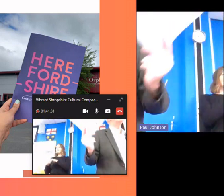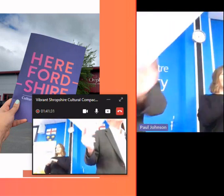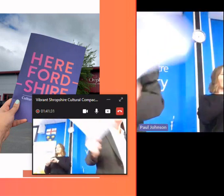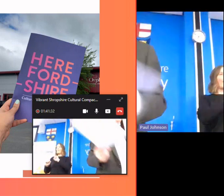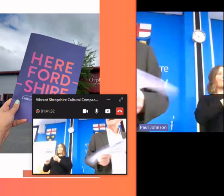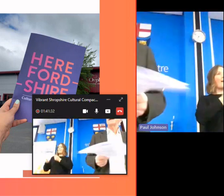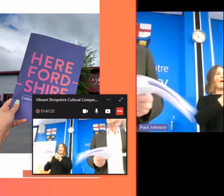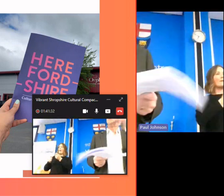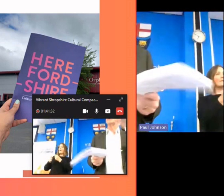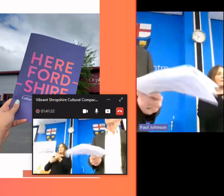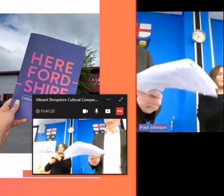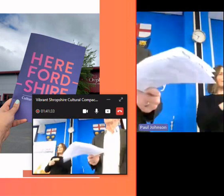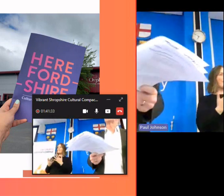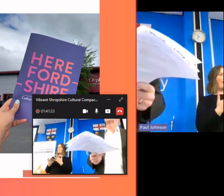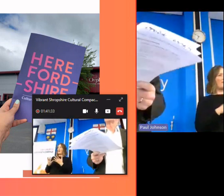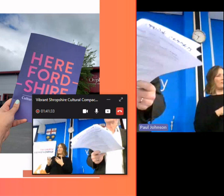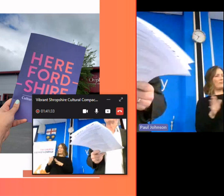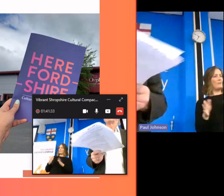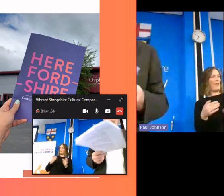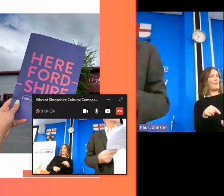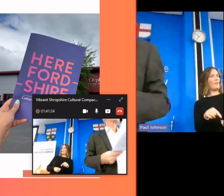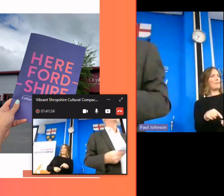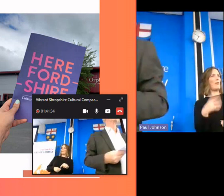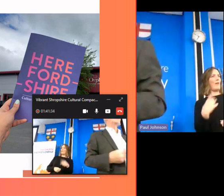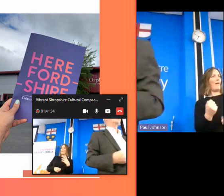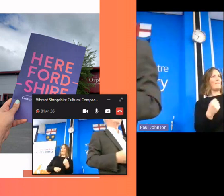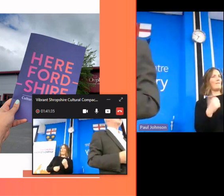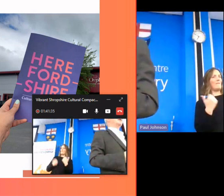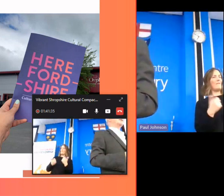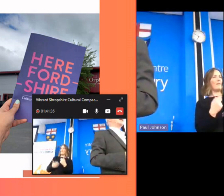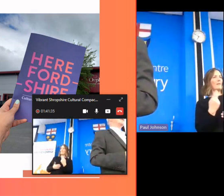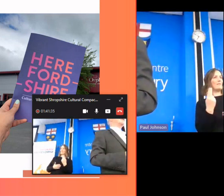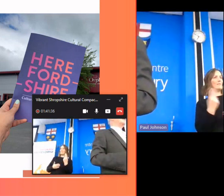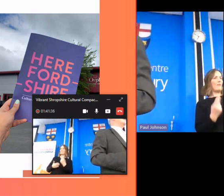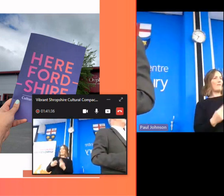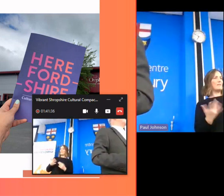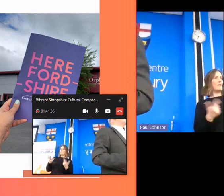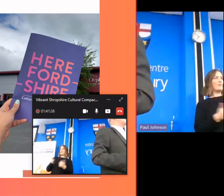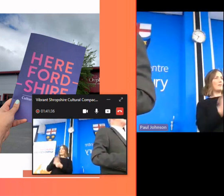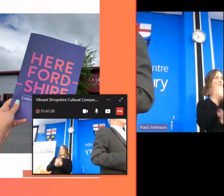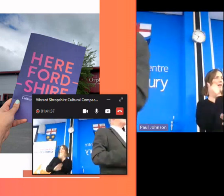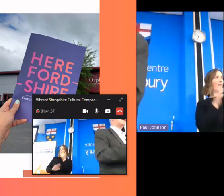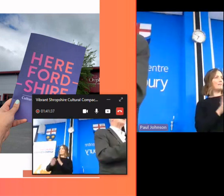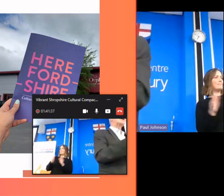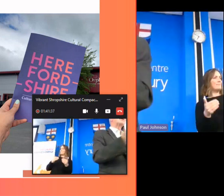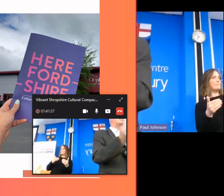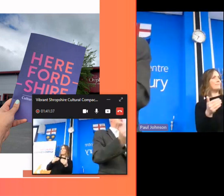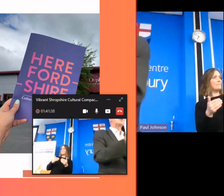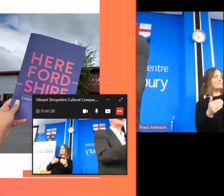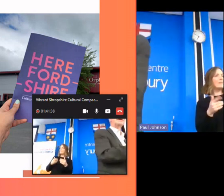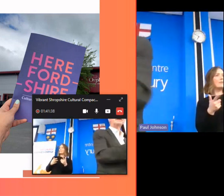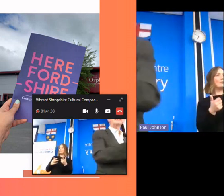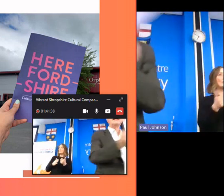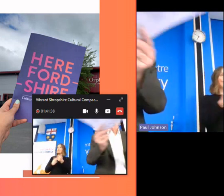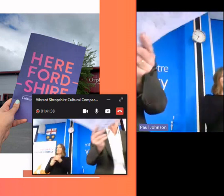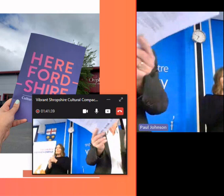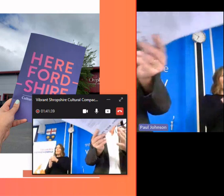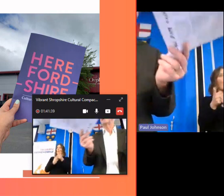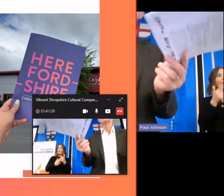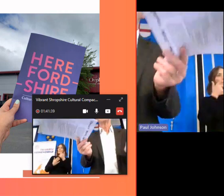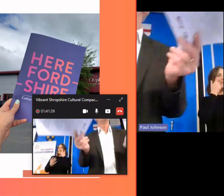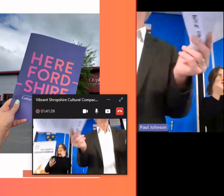or wherever when actually just around the corner there are some really great talent um and i think just supporting and